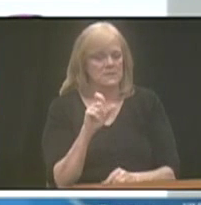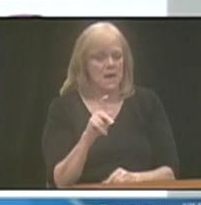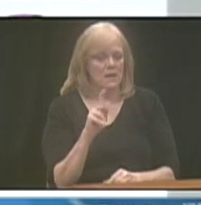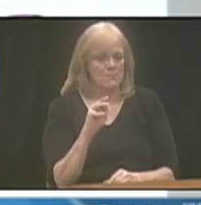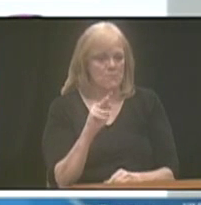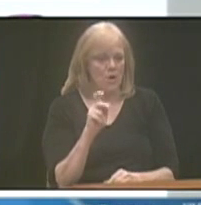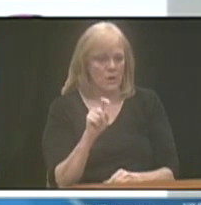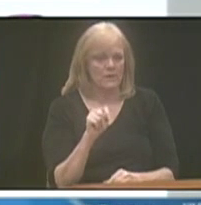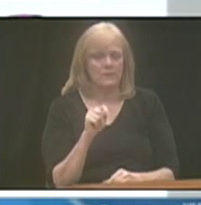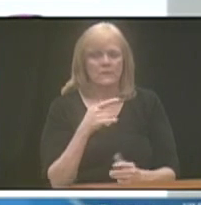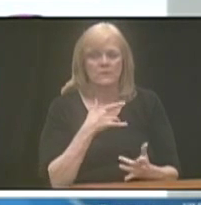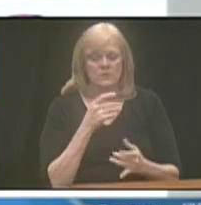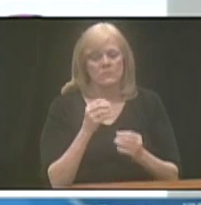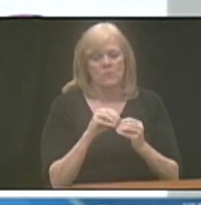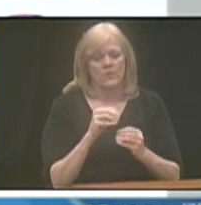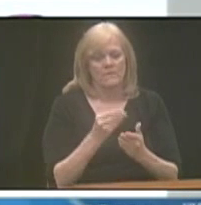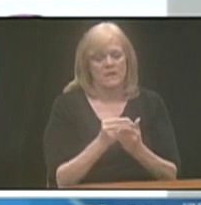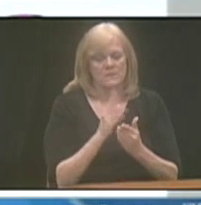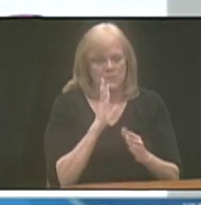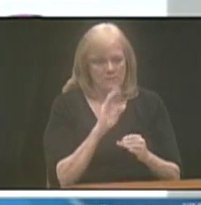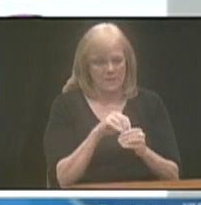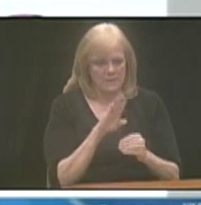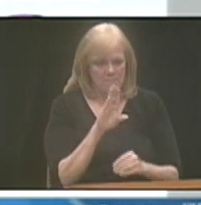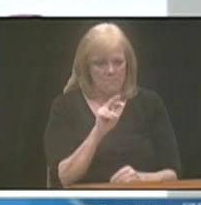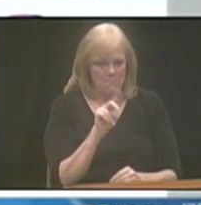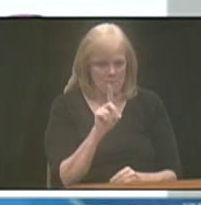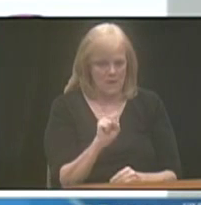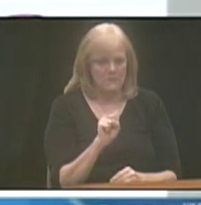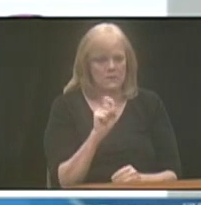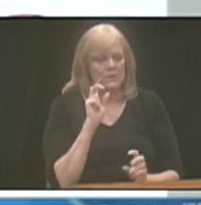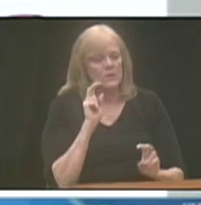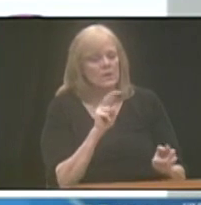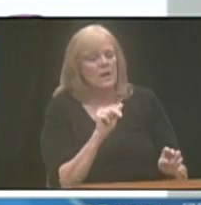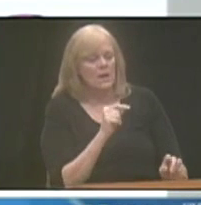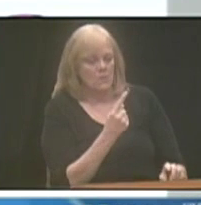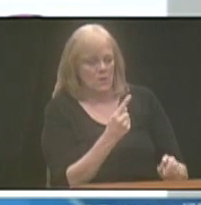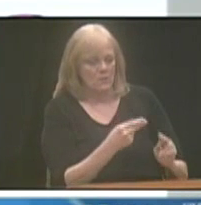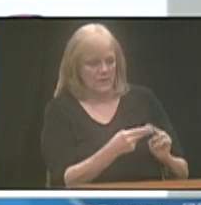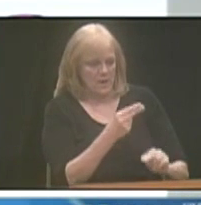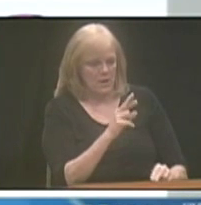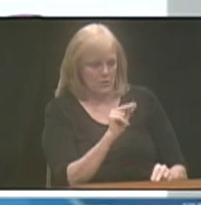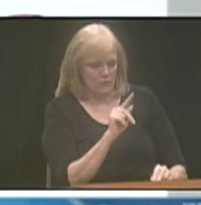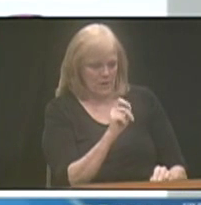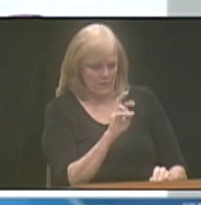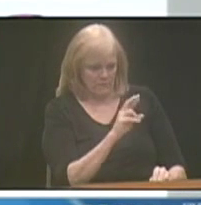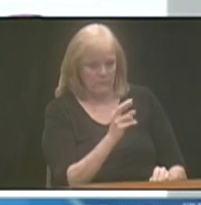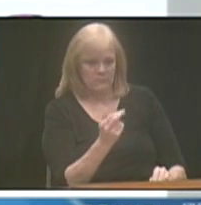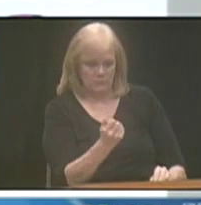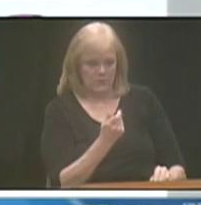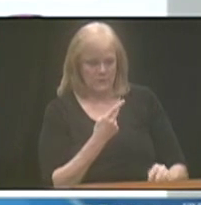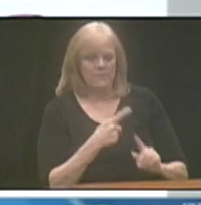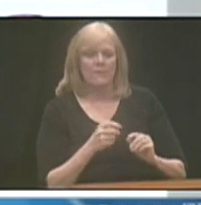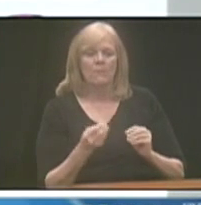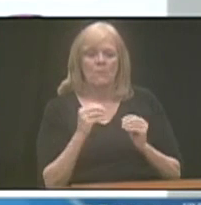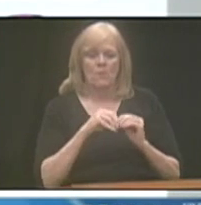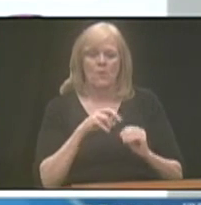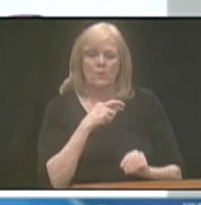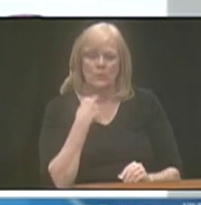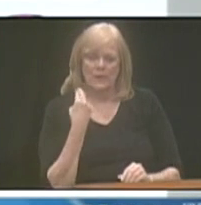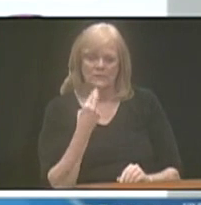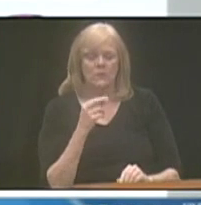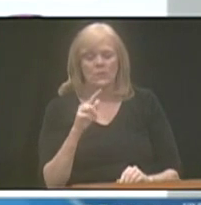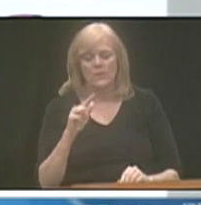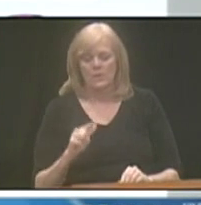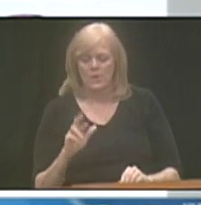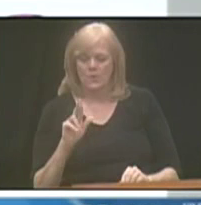whereas the conservative option, more of the funds are going to be in bonds. So you're looking at one with a higher rate of return but also a higher risk and then